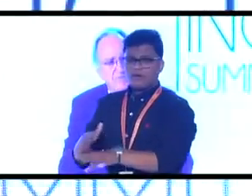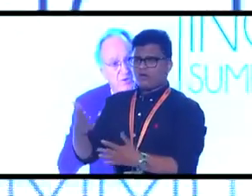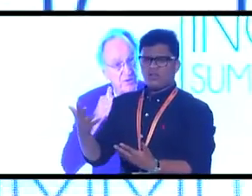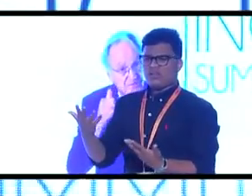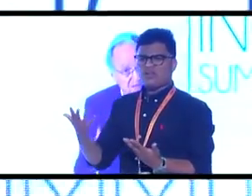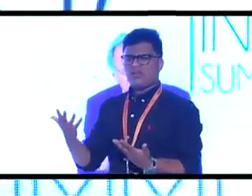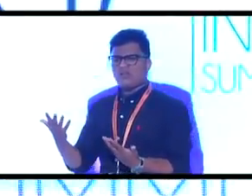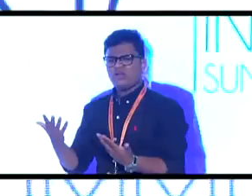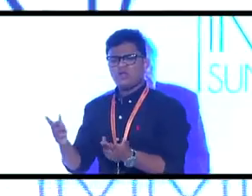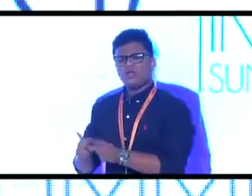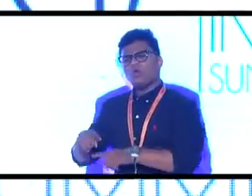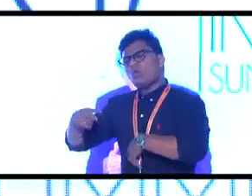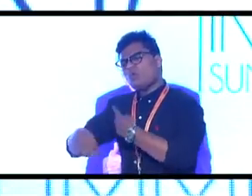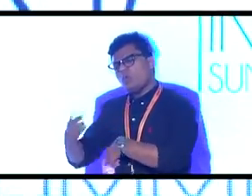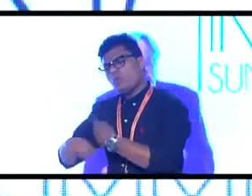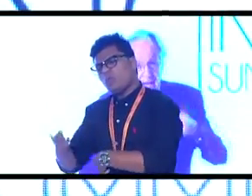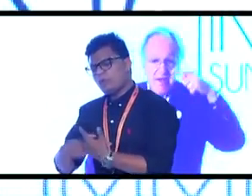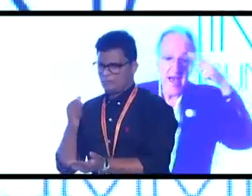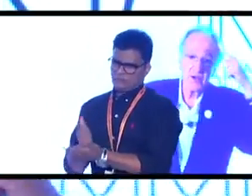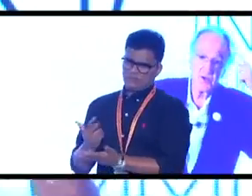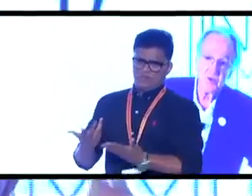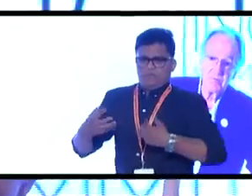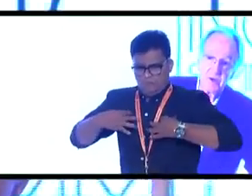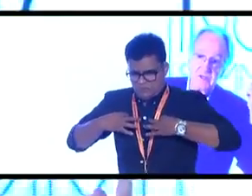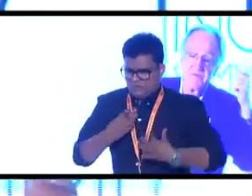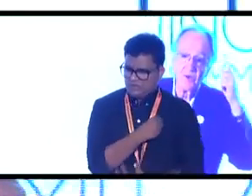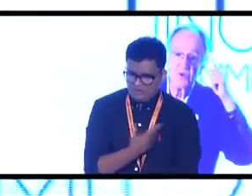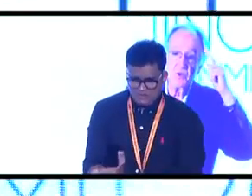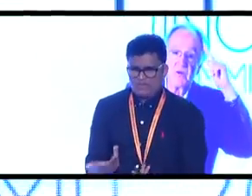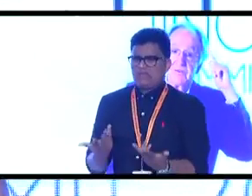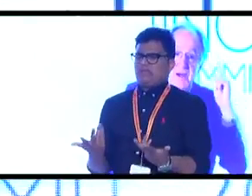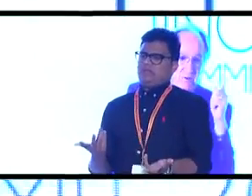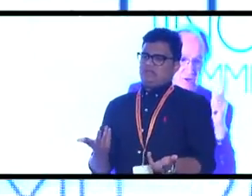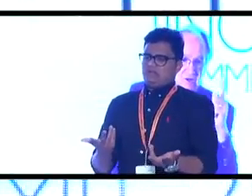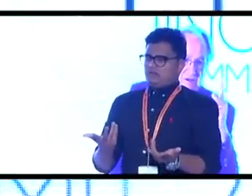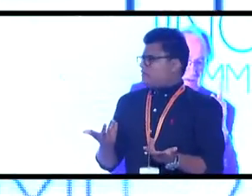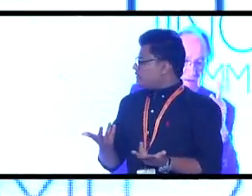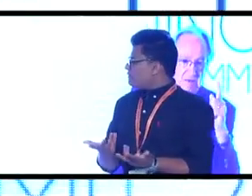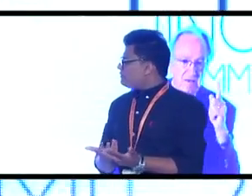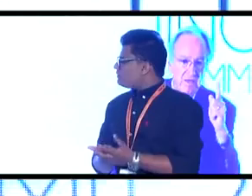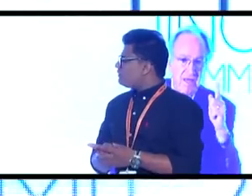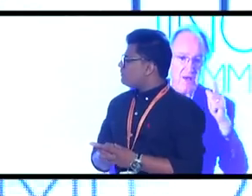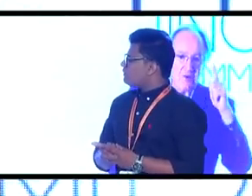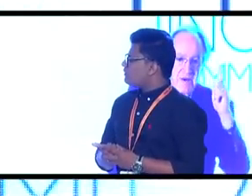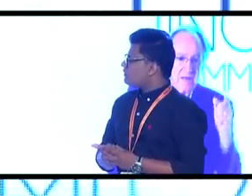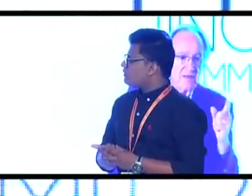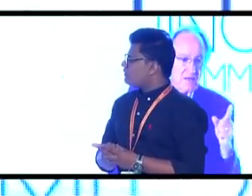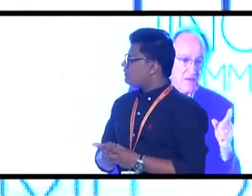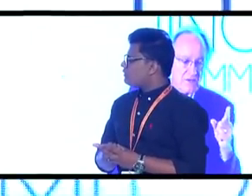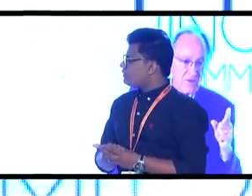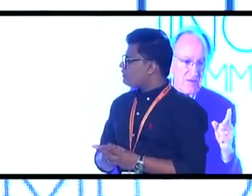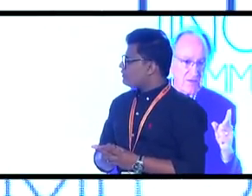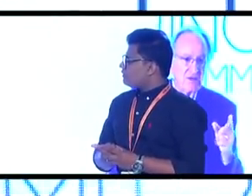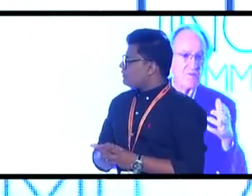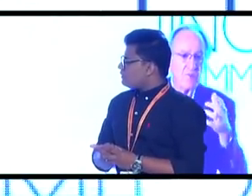both the physical barriers, the attitudinal barriers of those who are in power, and who make these